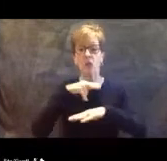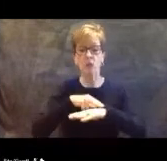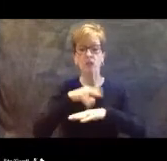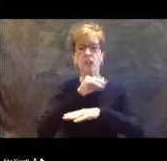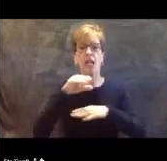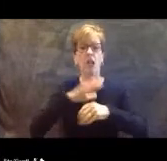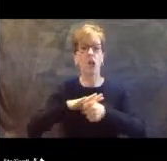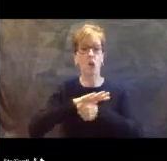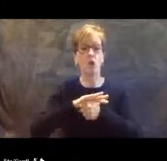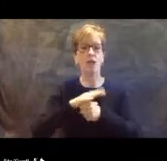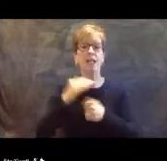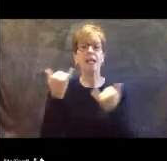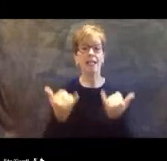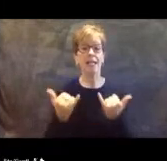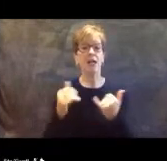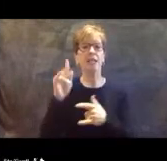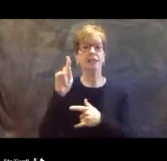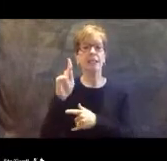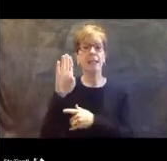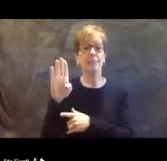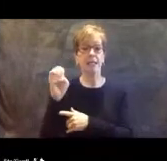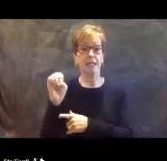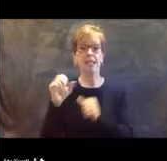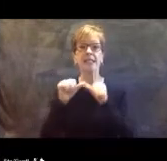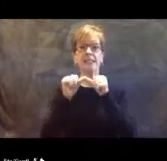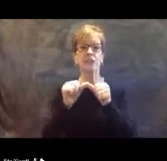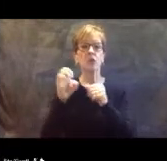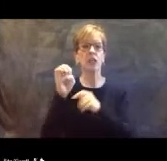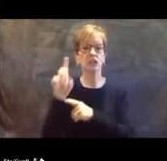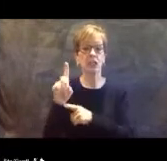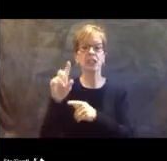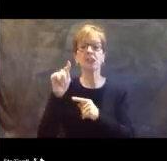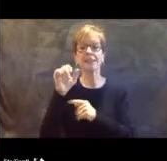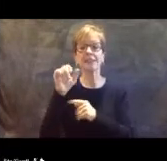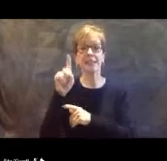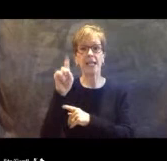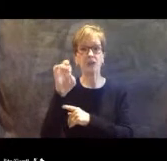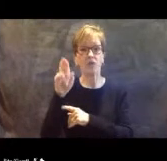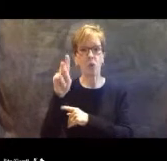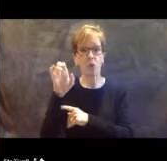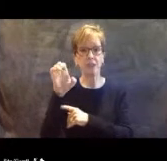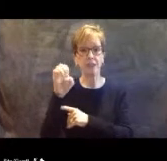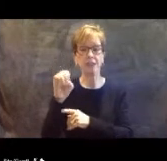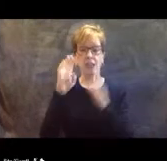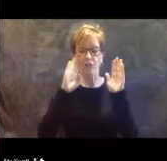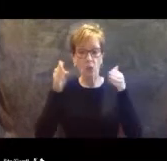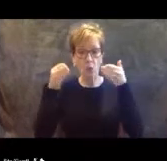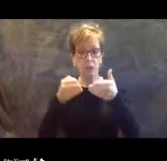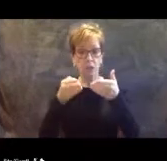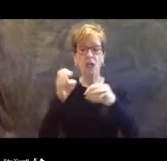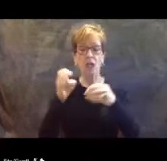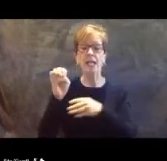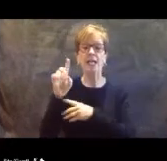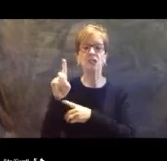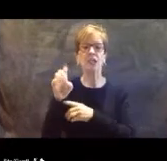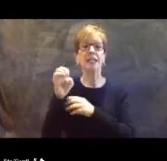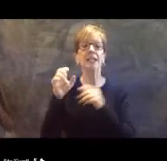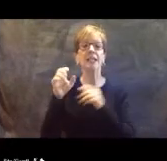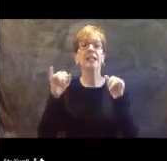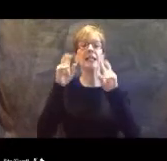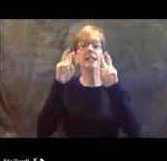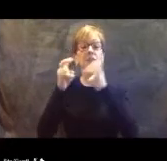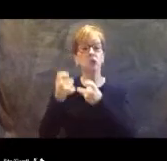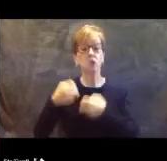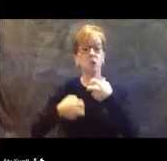member of the KVE Continuing Education Task Force, a group focusing on educational issues during the COVID-19